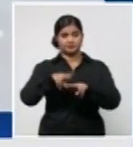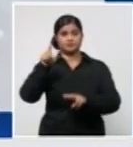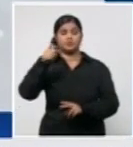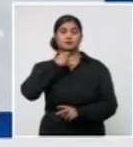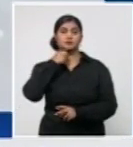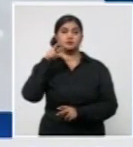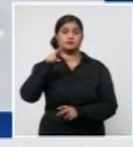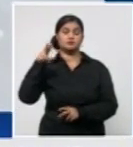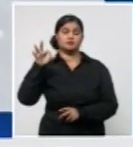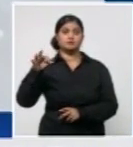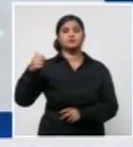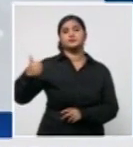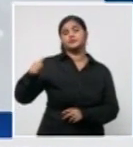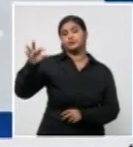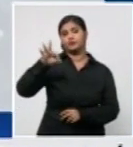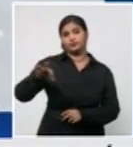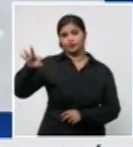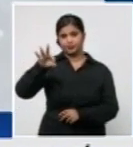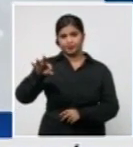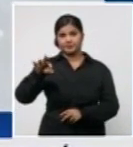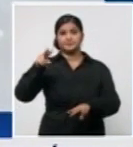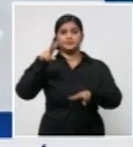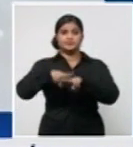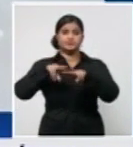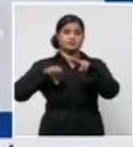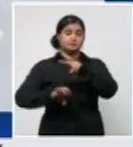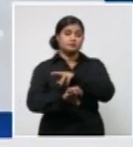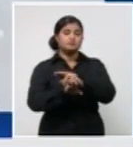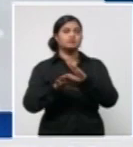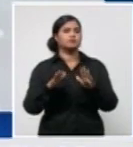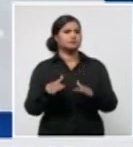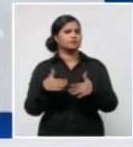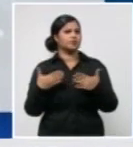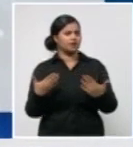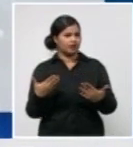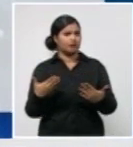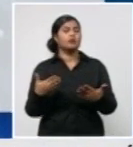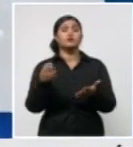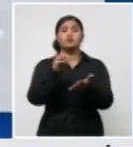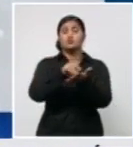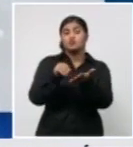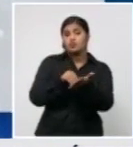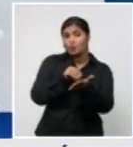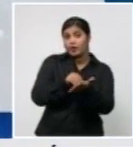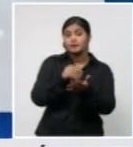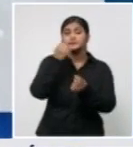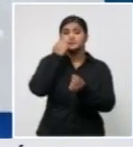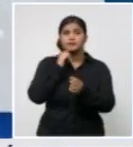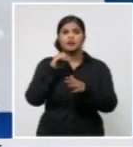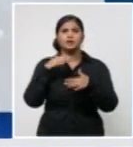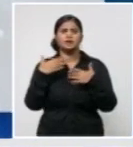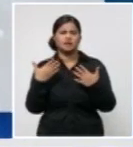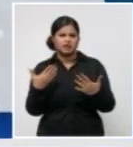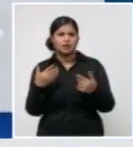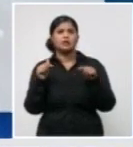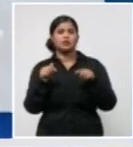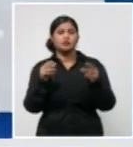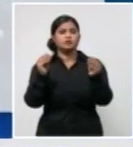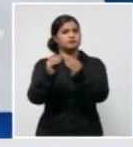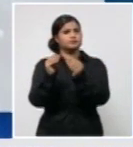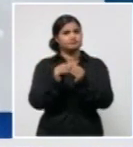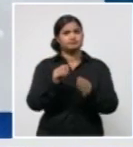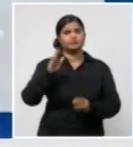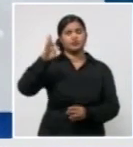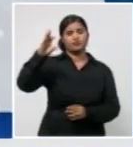are from Havana and the municipalities of Centro Havana, Cerro, Diez de Octubre and Havana del Este,